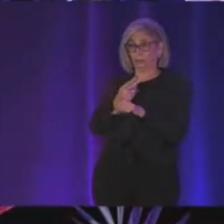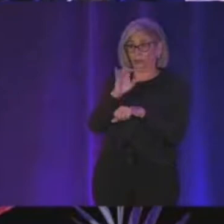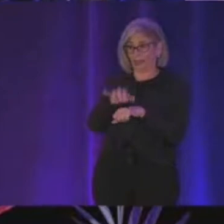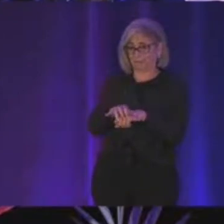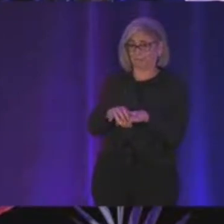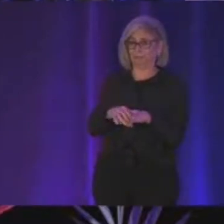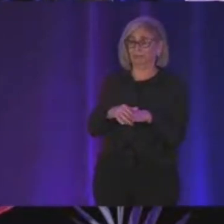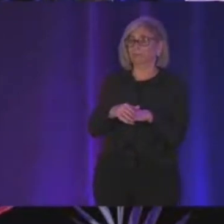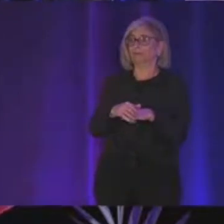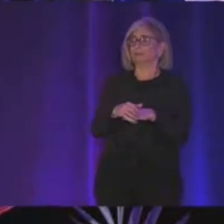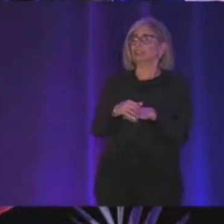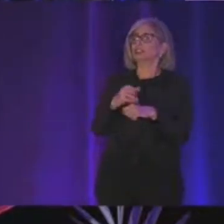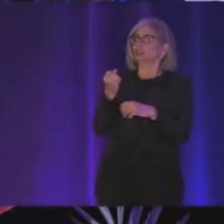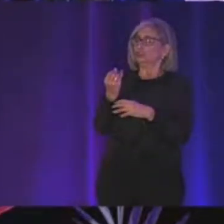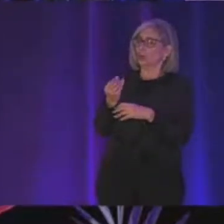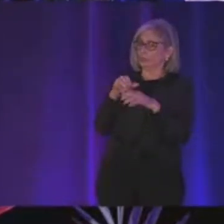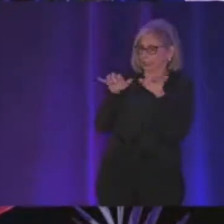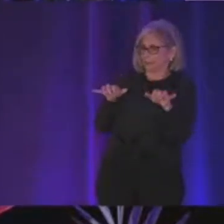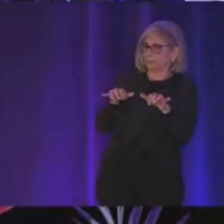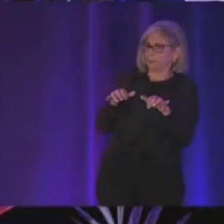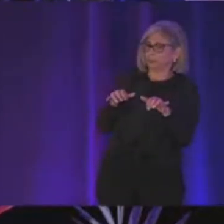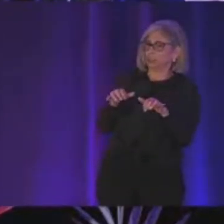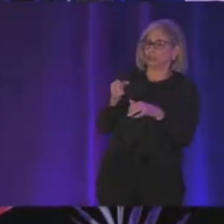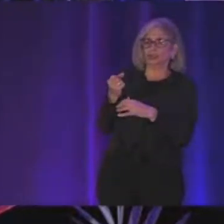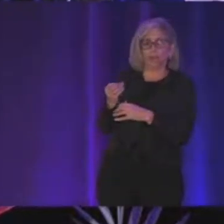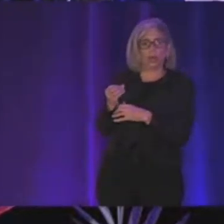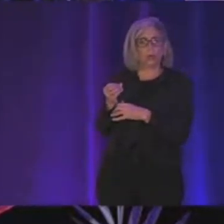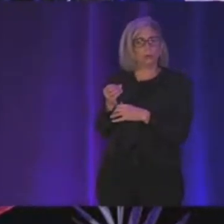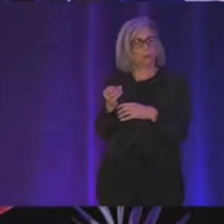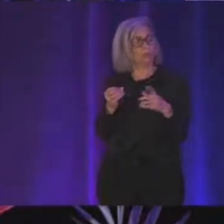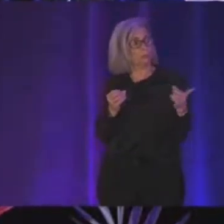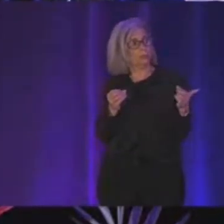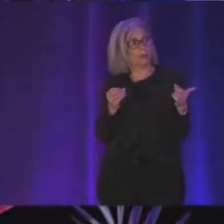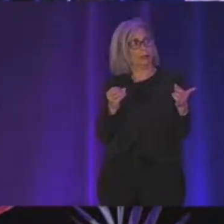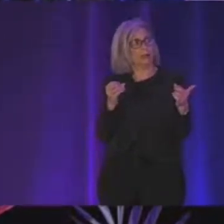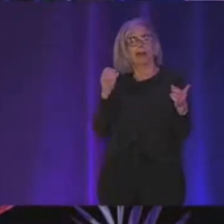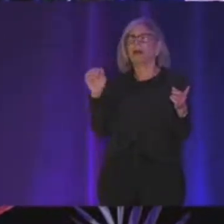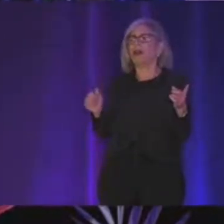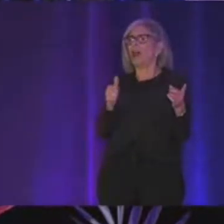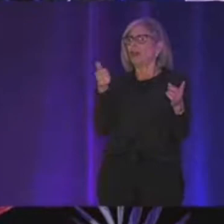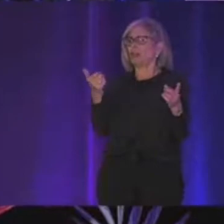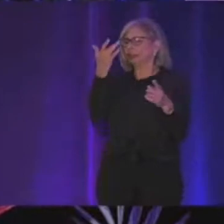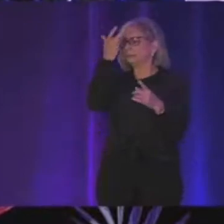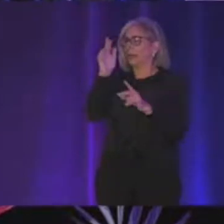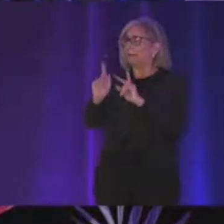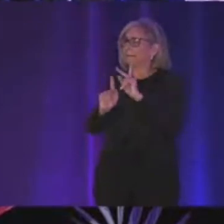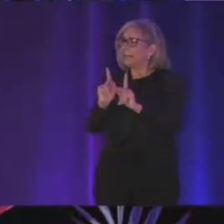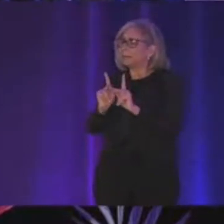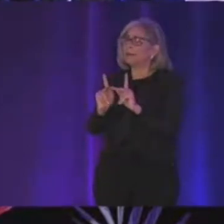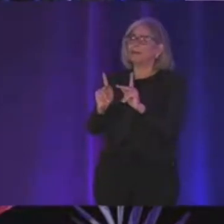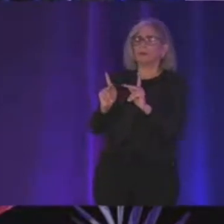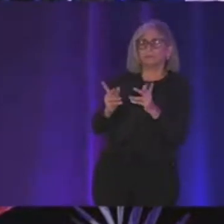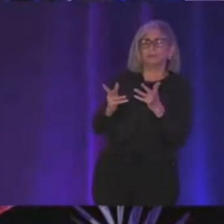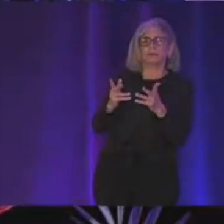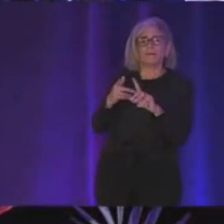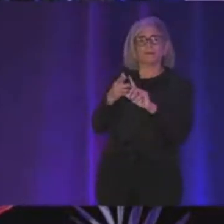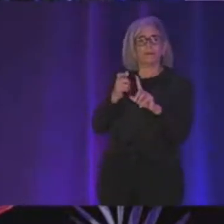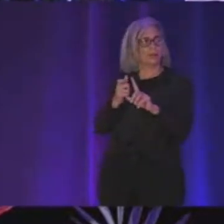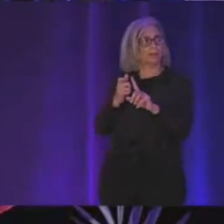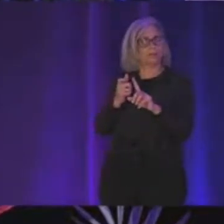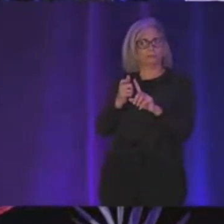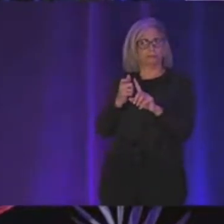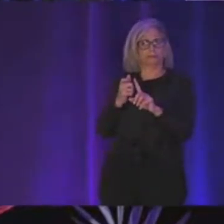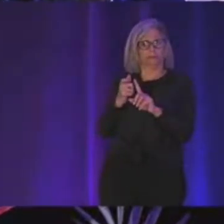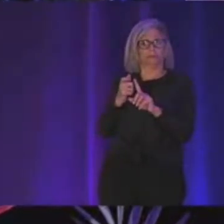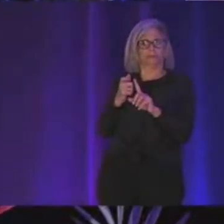this didn't work and like a lot of smart people were like working on the problem like from like many decades